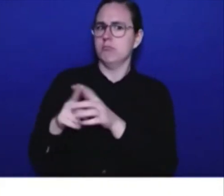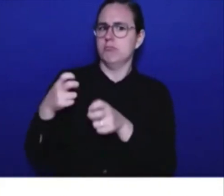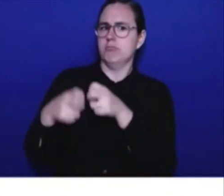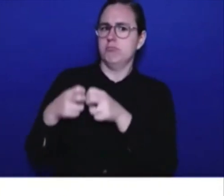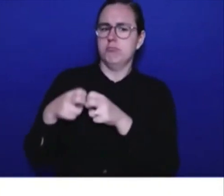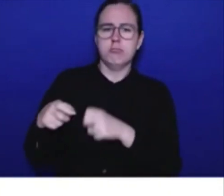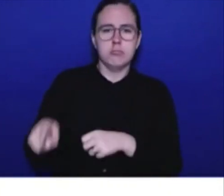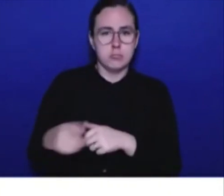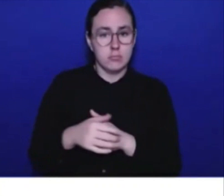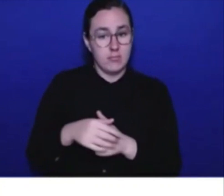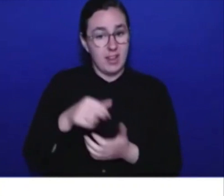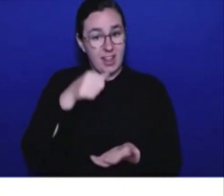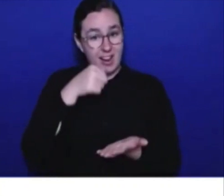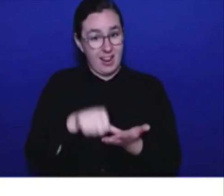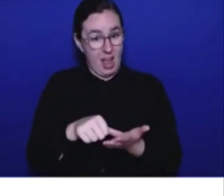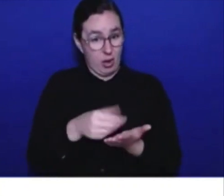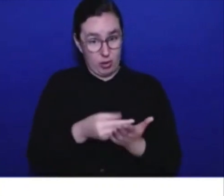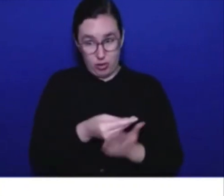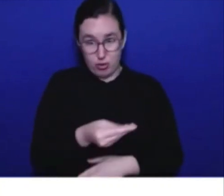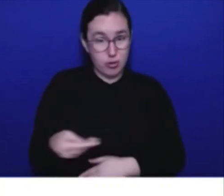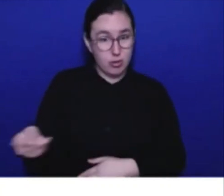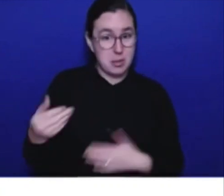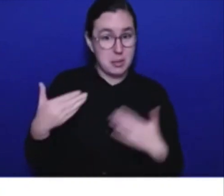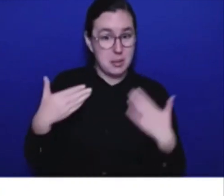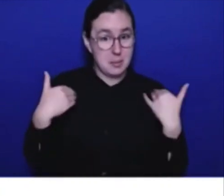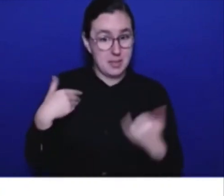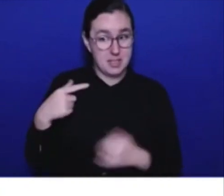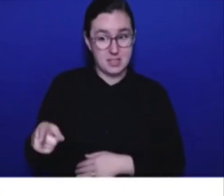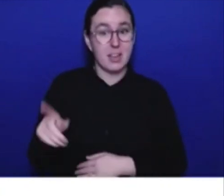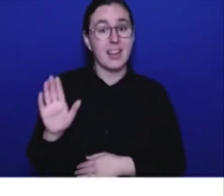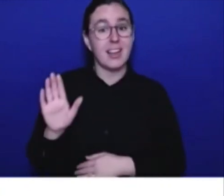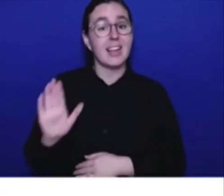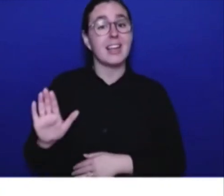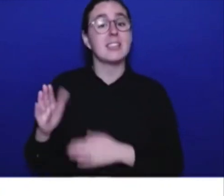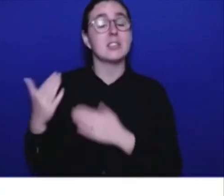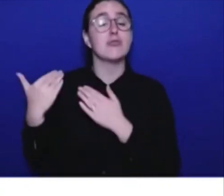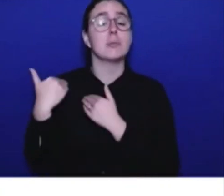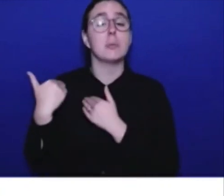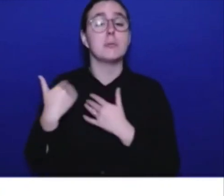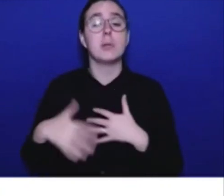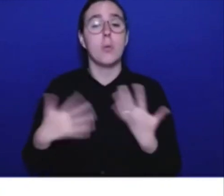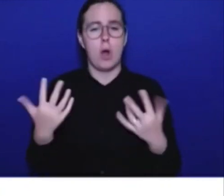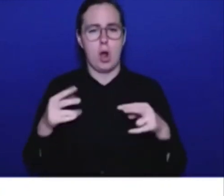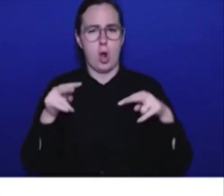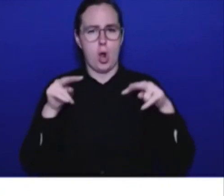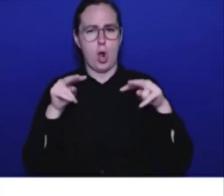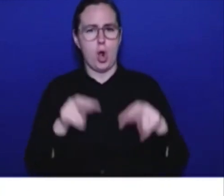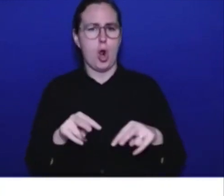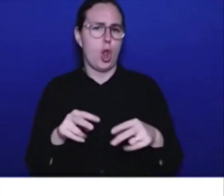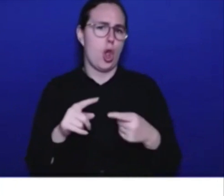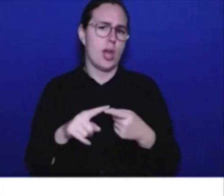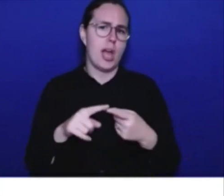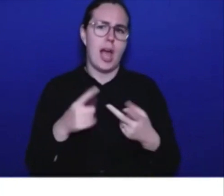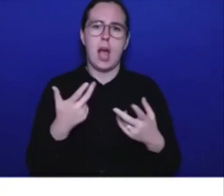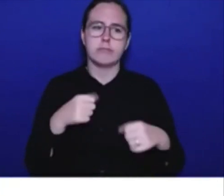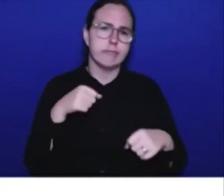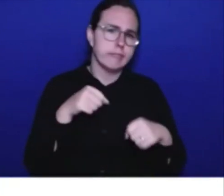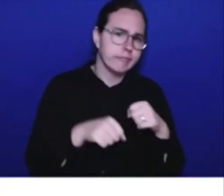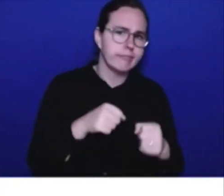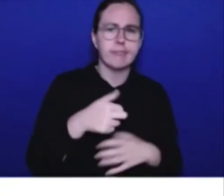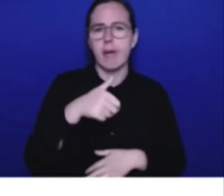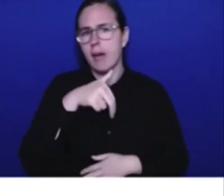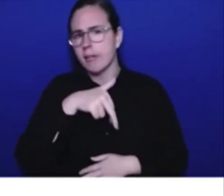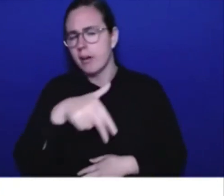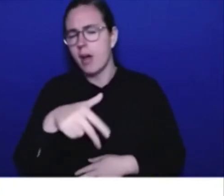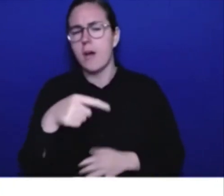included particular attention to the issue of pedestrians and cyclists, making sure that when they're involved in a collision that they get the attention